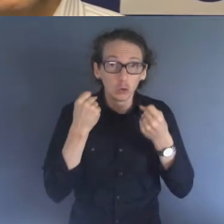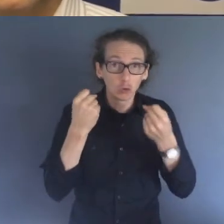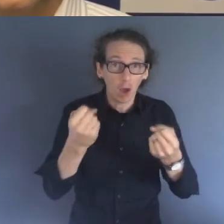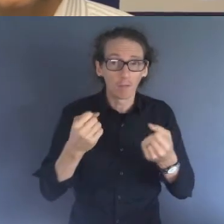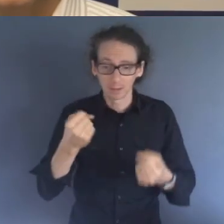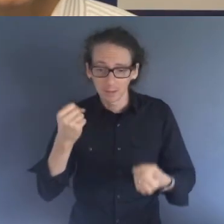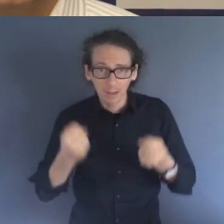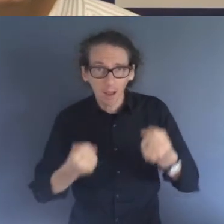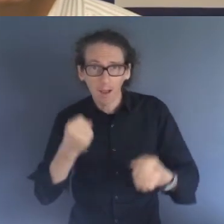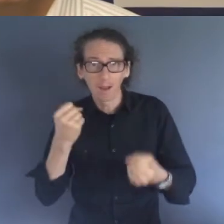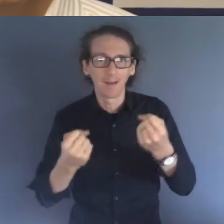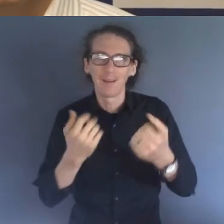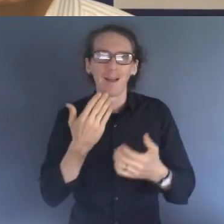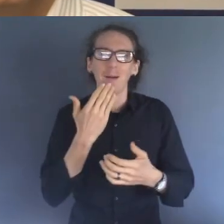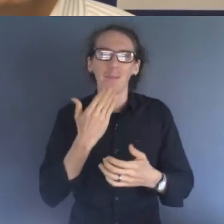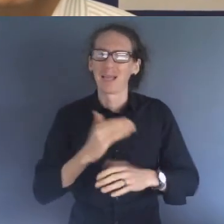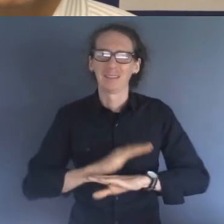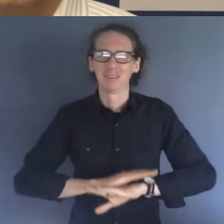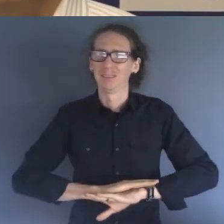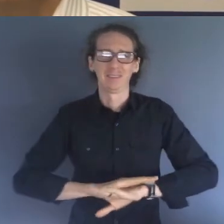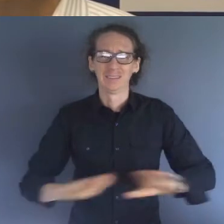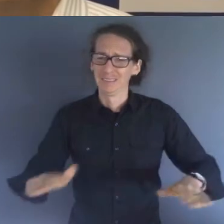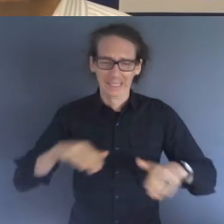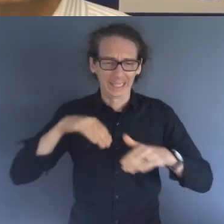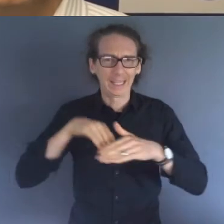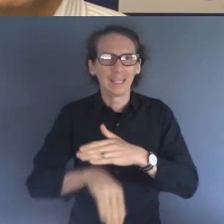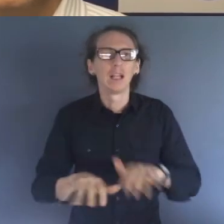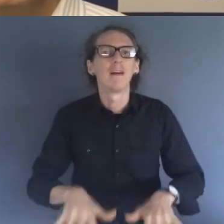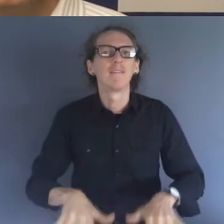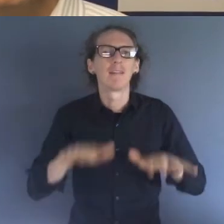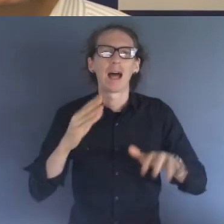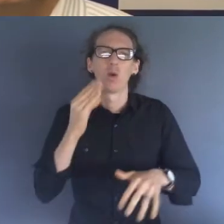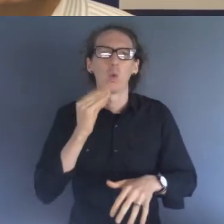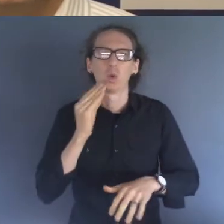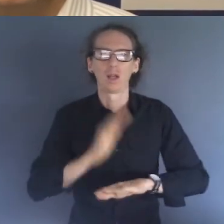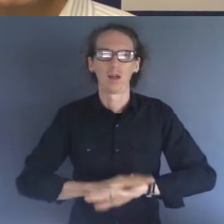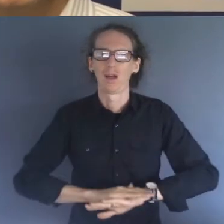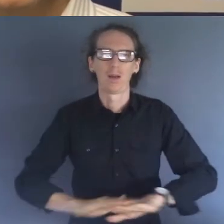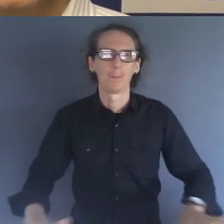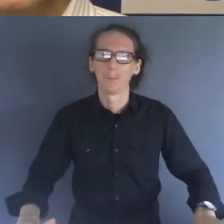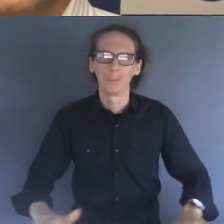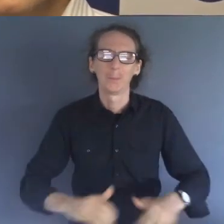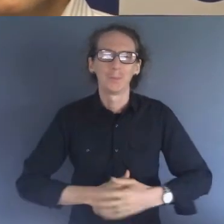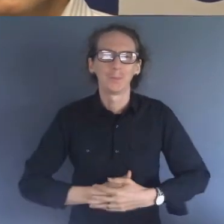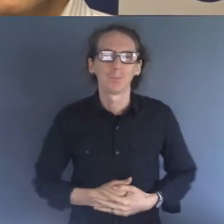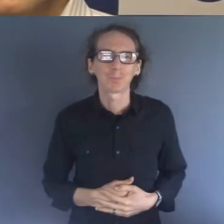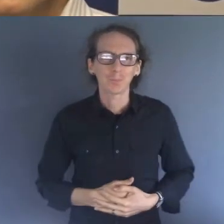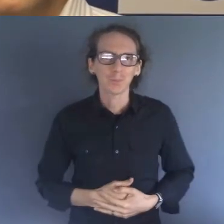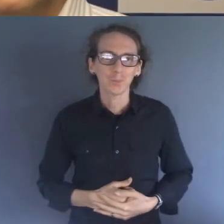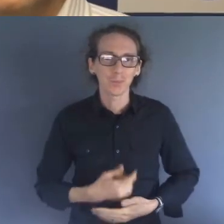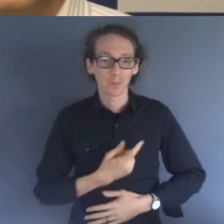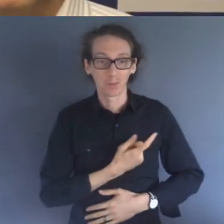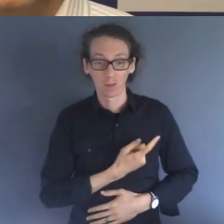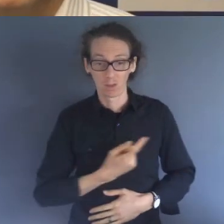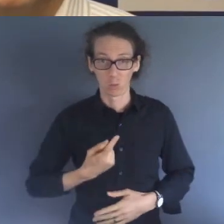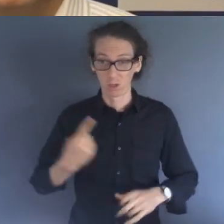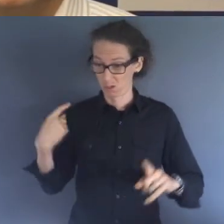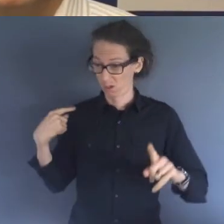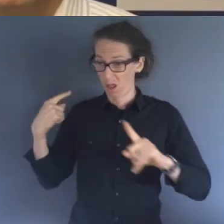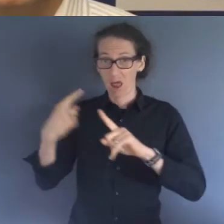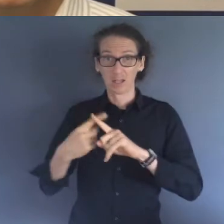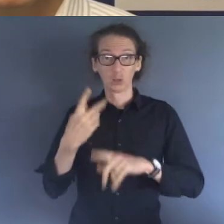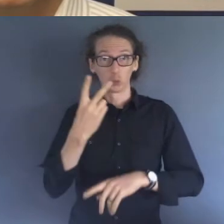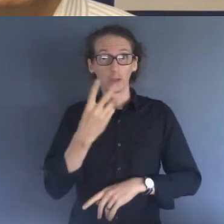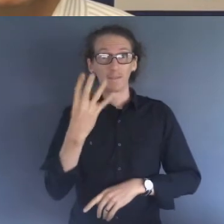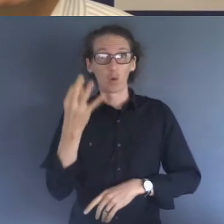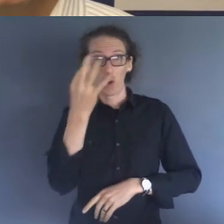please do not enter flood water. We've conducted several flood rescues over the past 24 hours